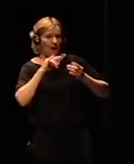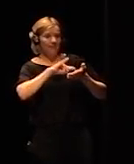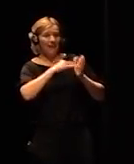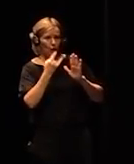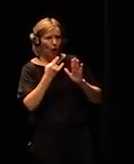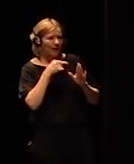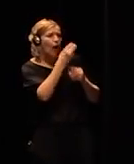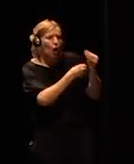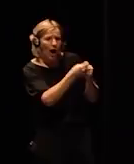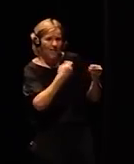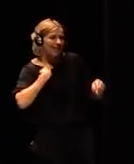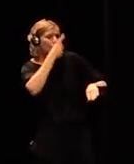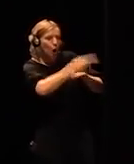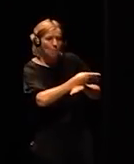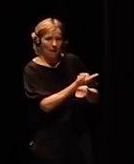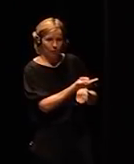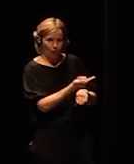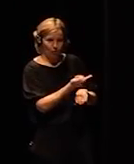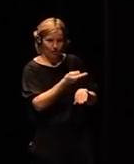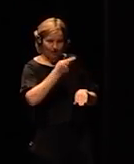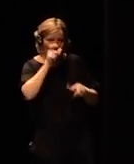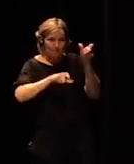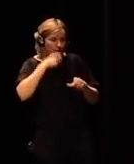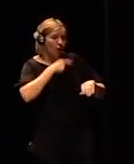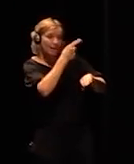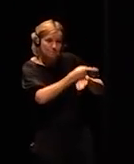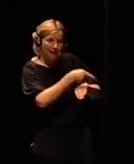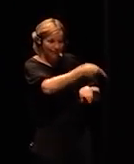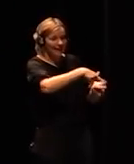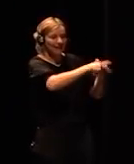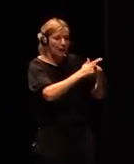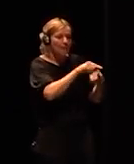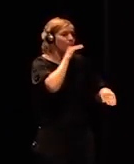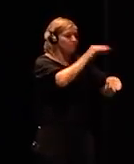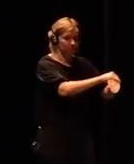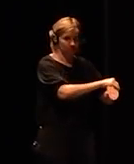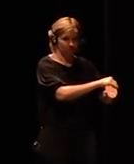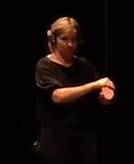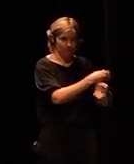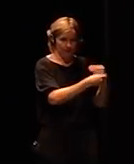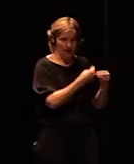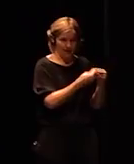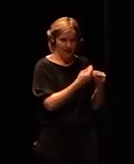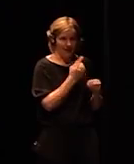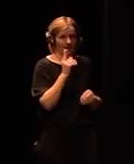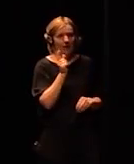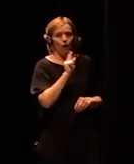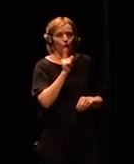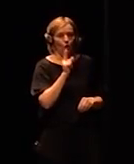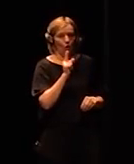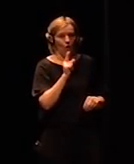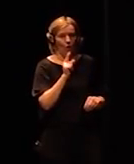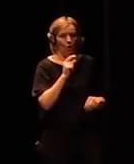that's what it's supposed to do so the key question is now changing from this this is today or yesterday